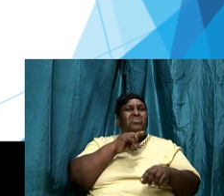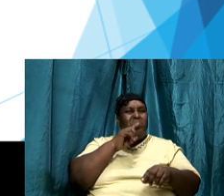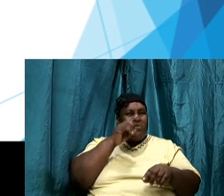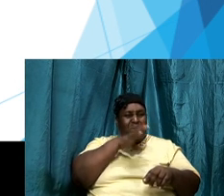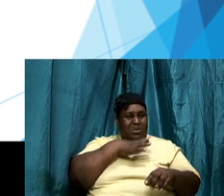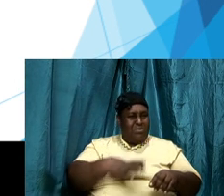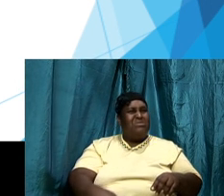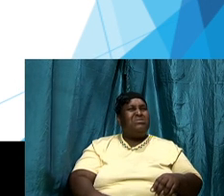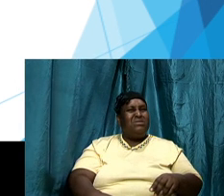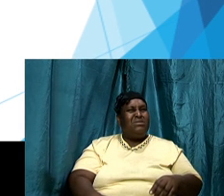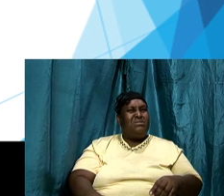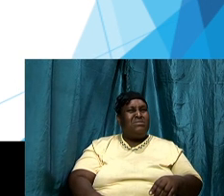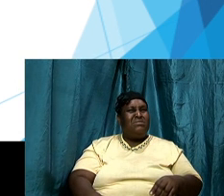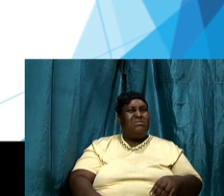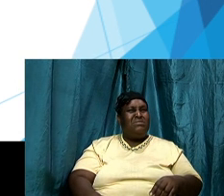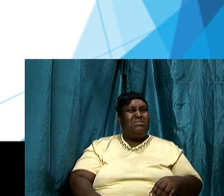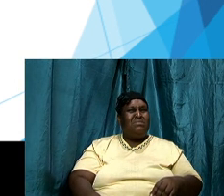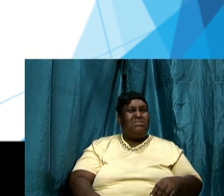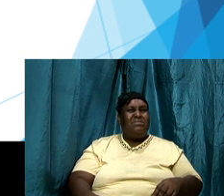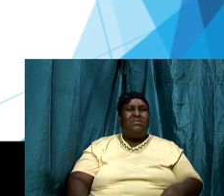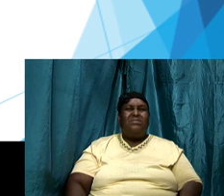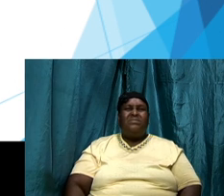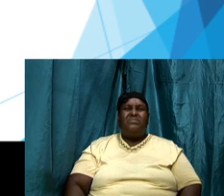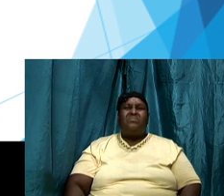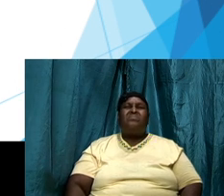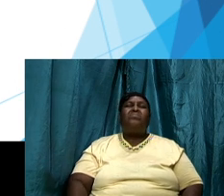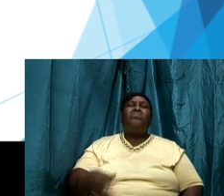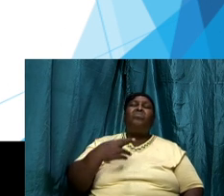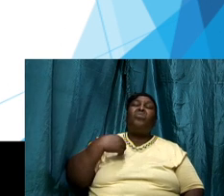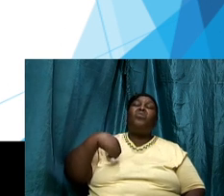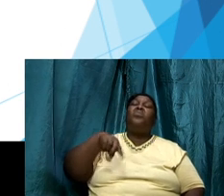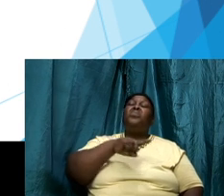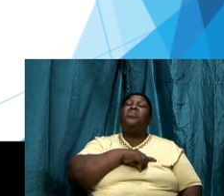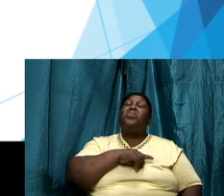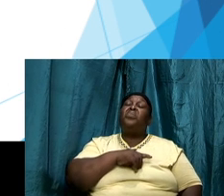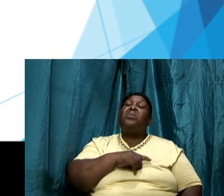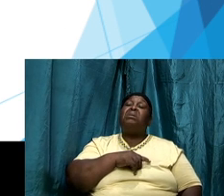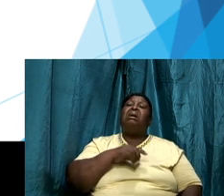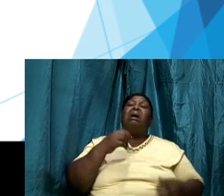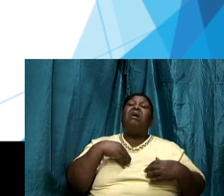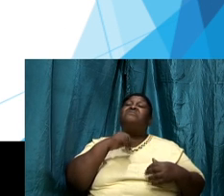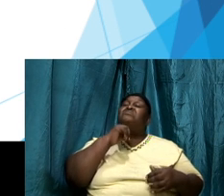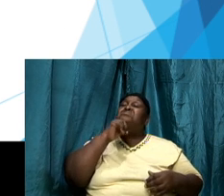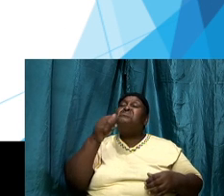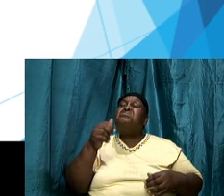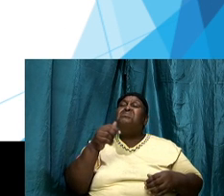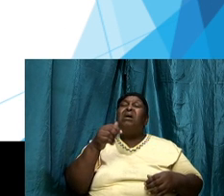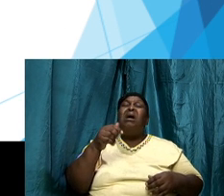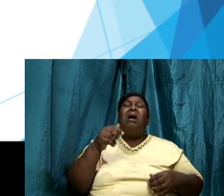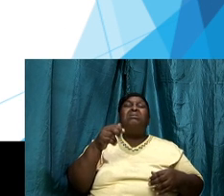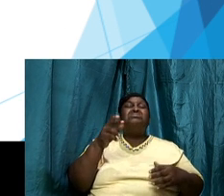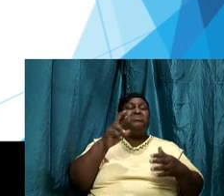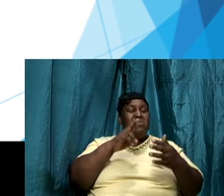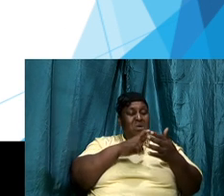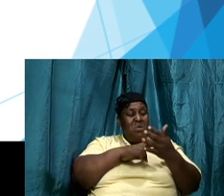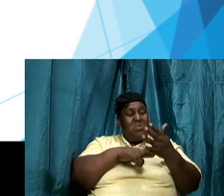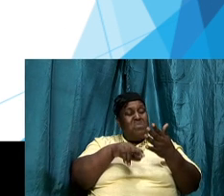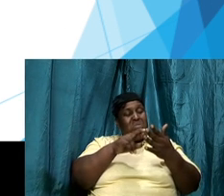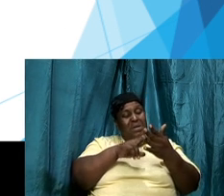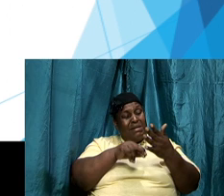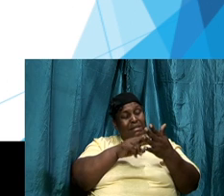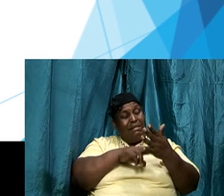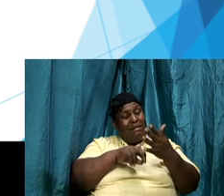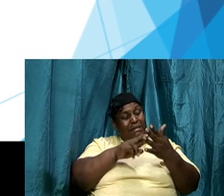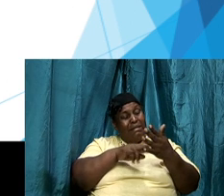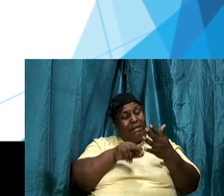we are Christians we have not looked at the word of almighty